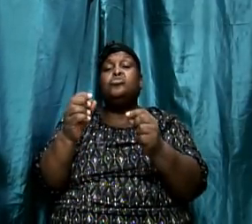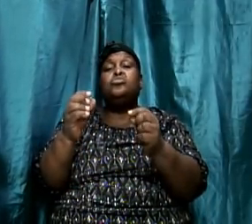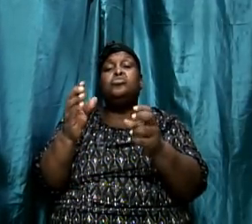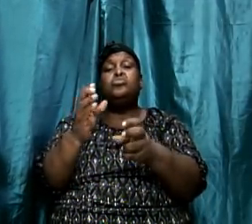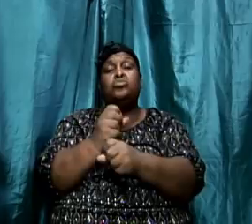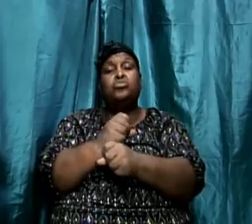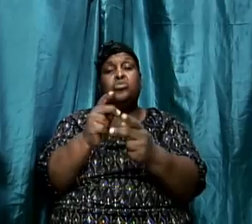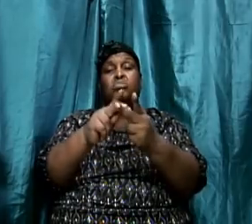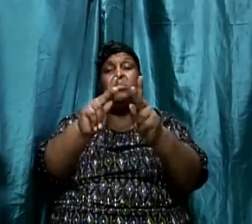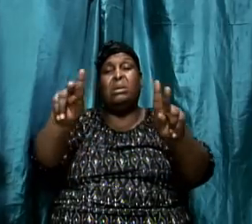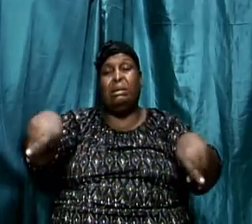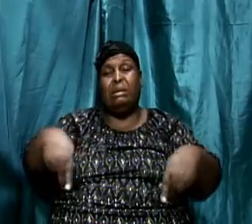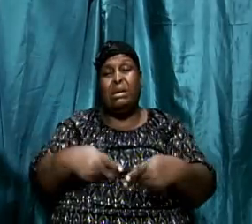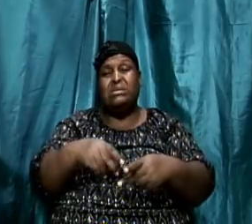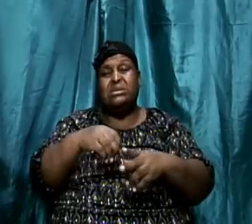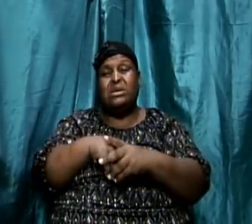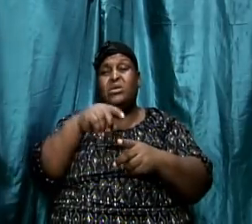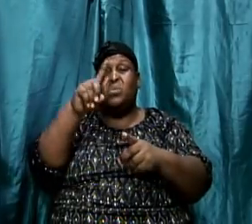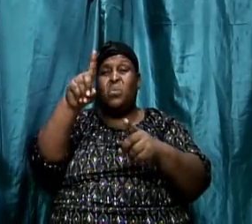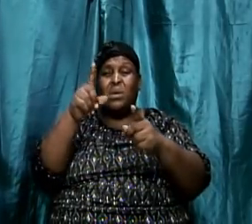one little area.